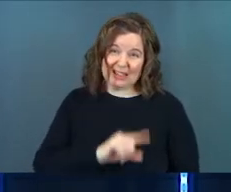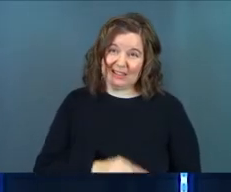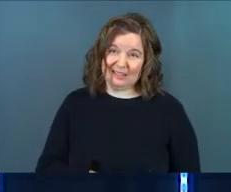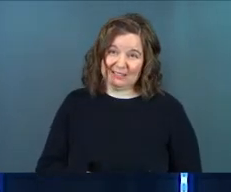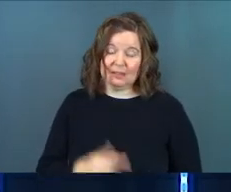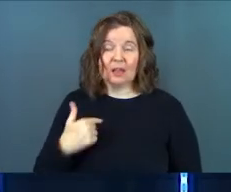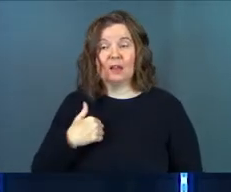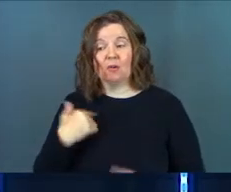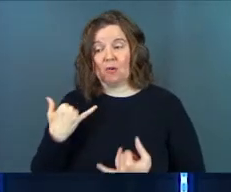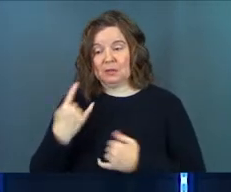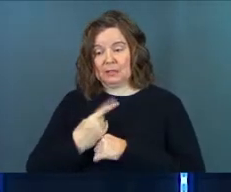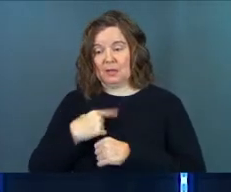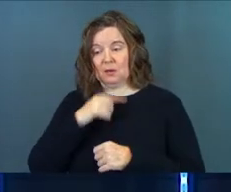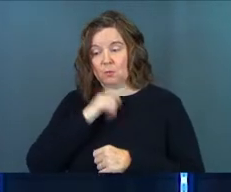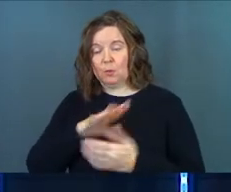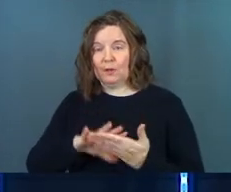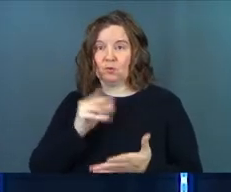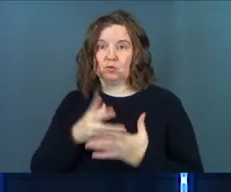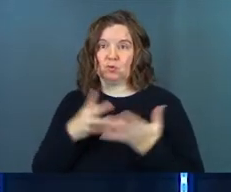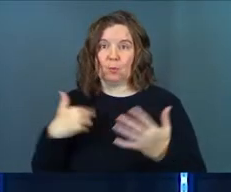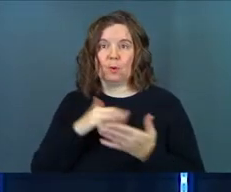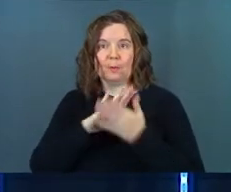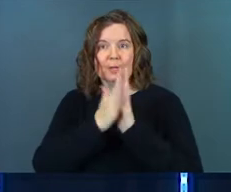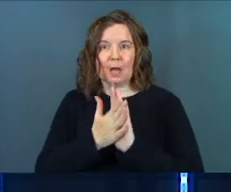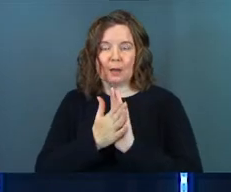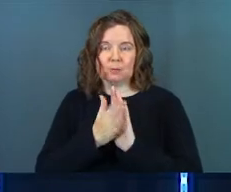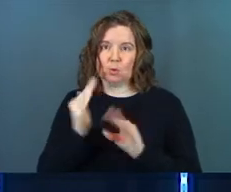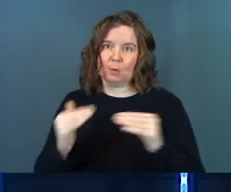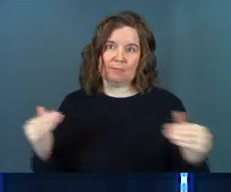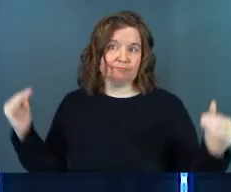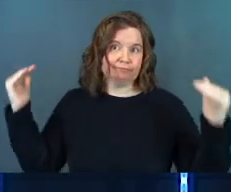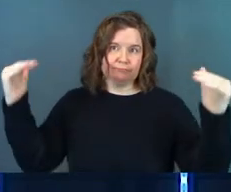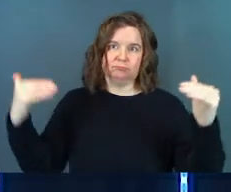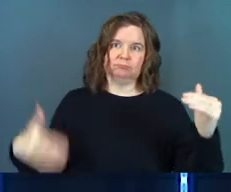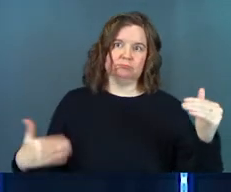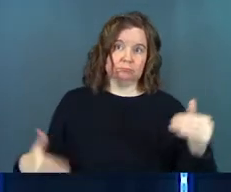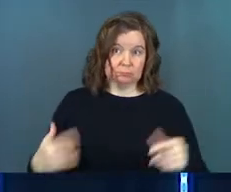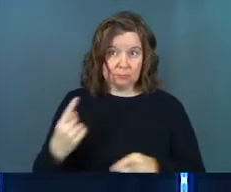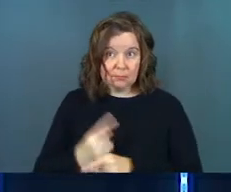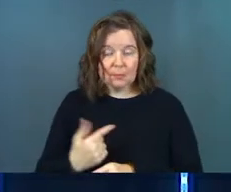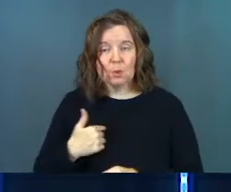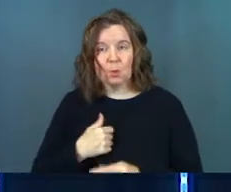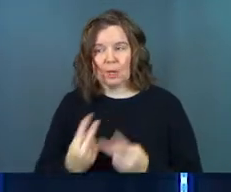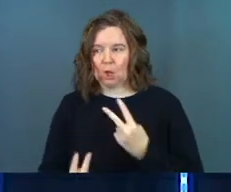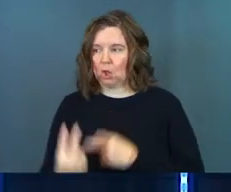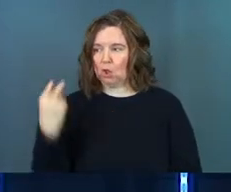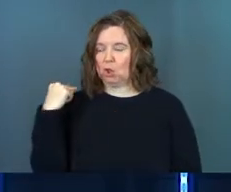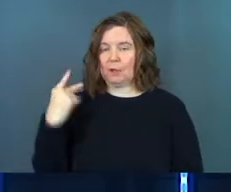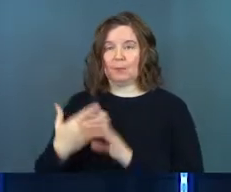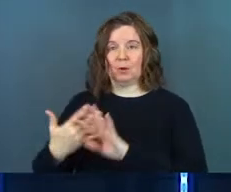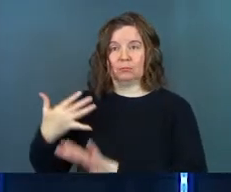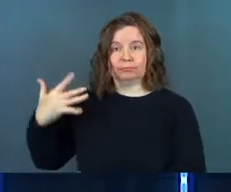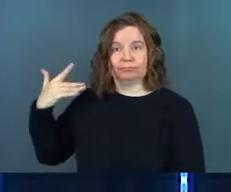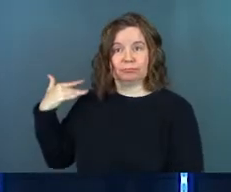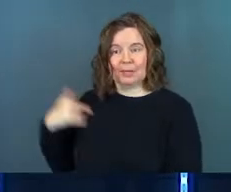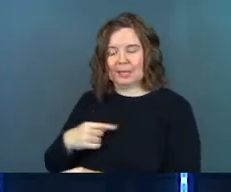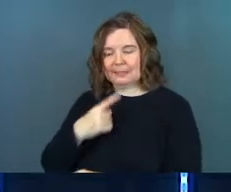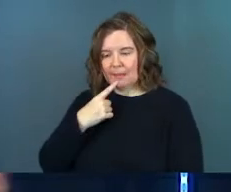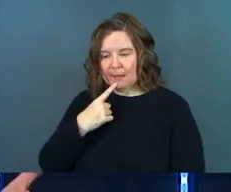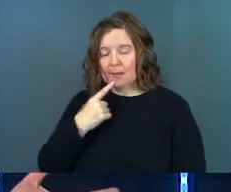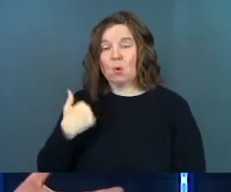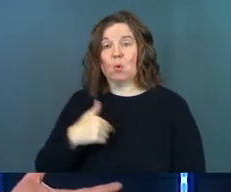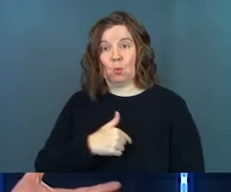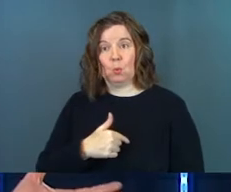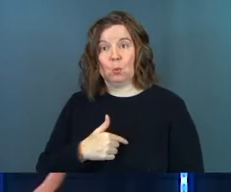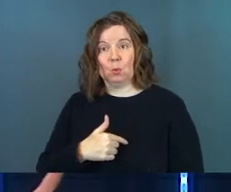And in our day and age, we've learned so much. We've become so advanced. Have we not? And we can look back on the previous generations and say,